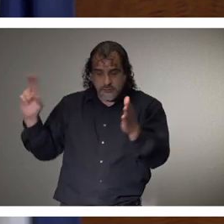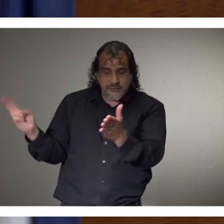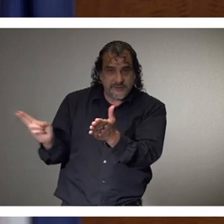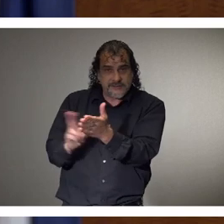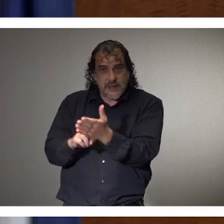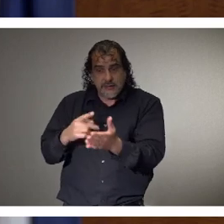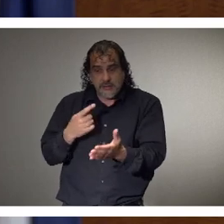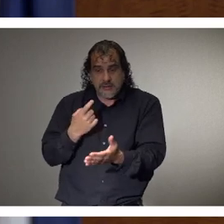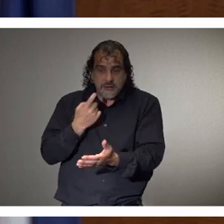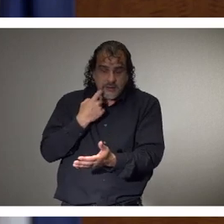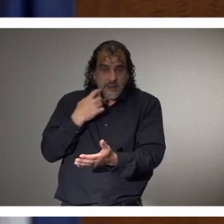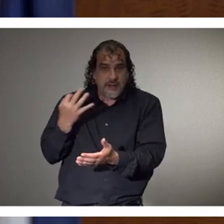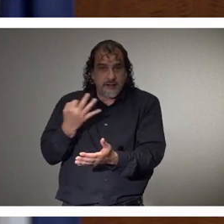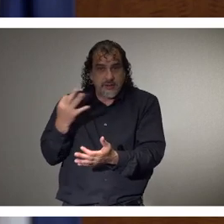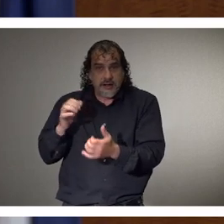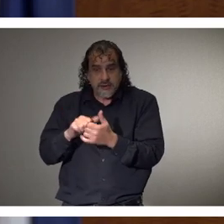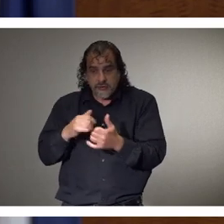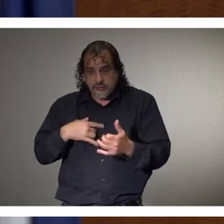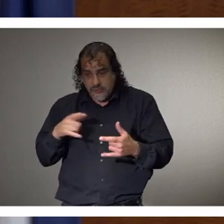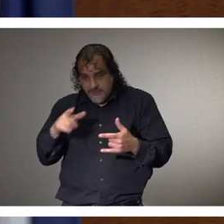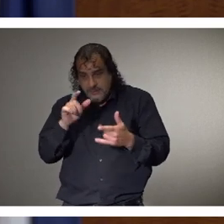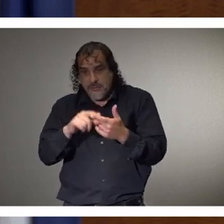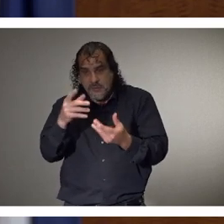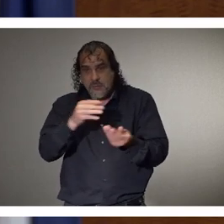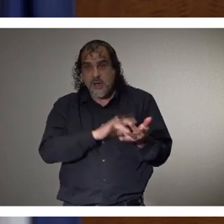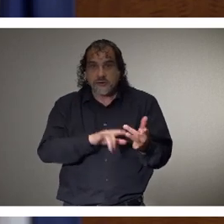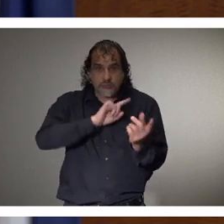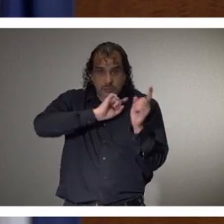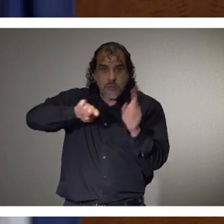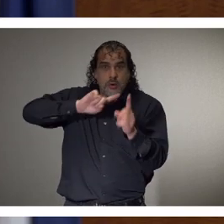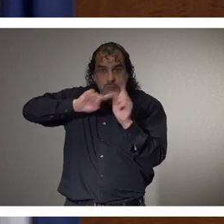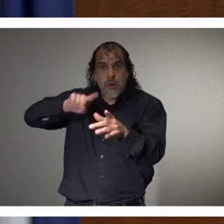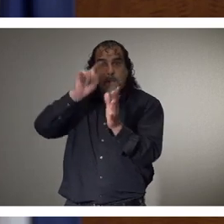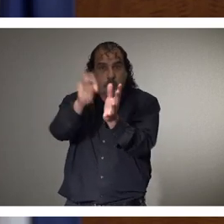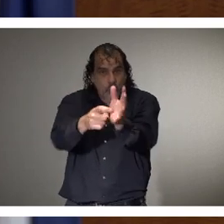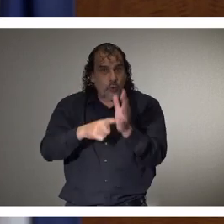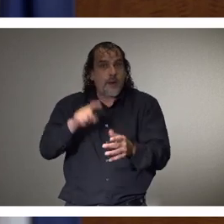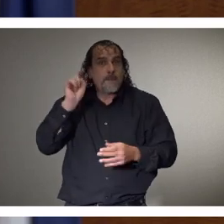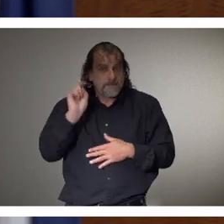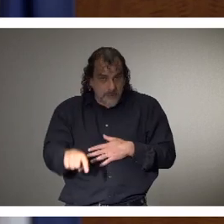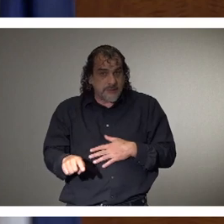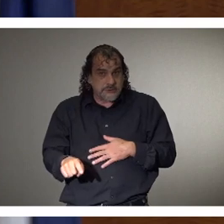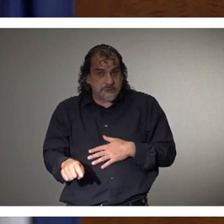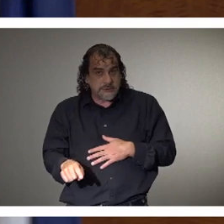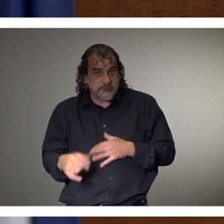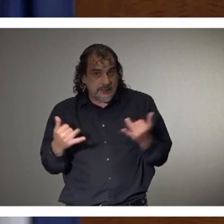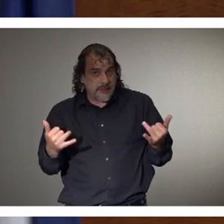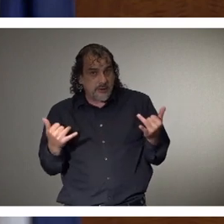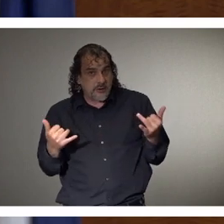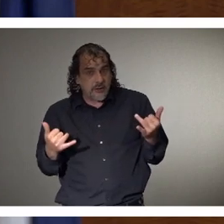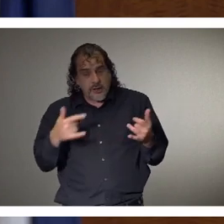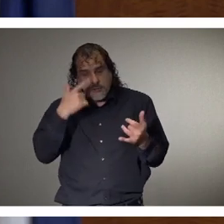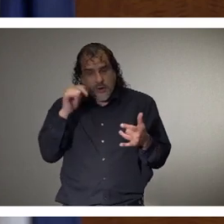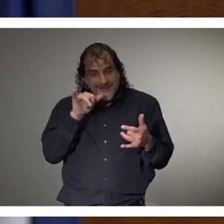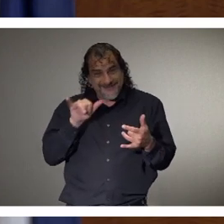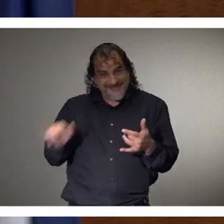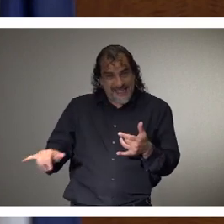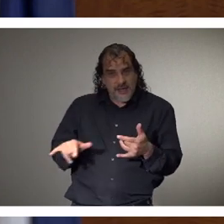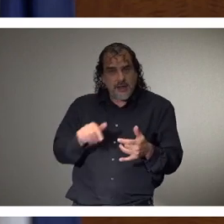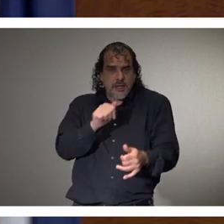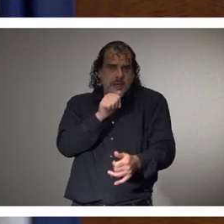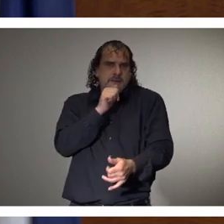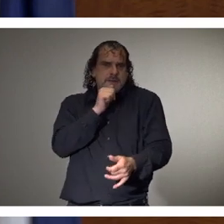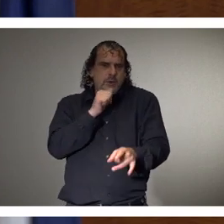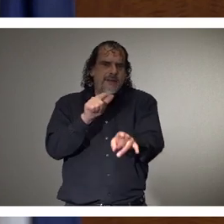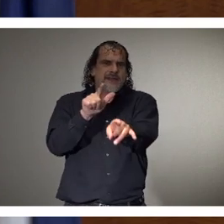requires the aggregation of that data. And so, because of that, the private labs, and we